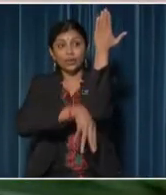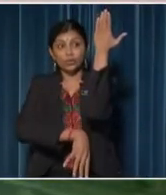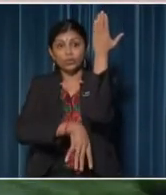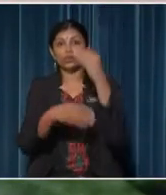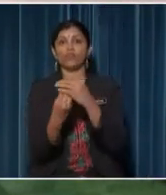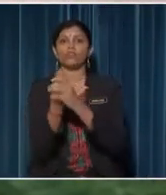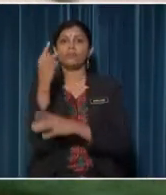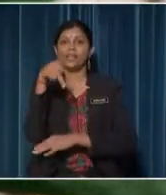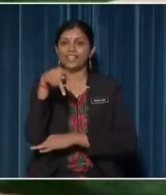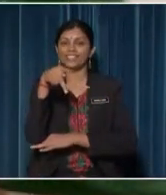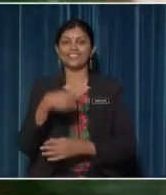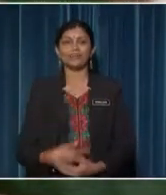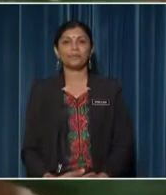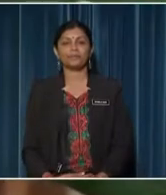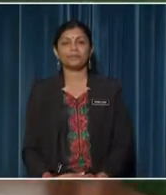the plant